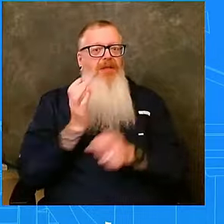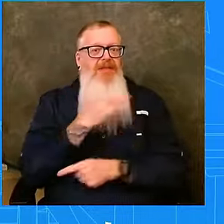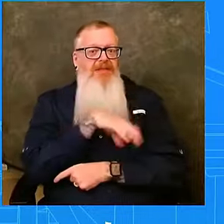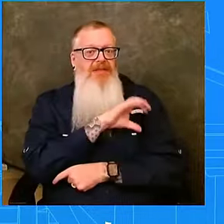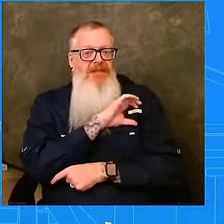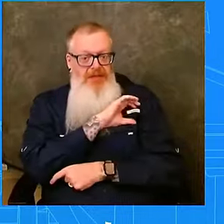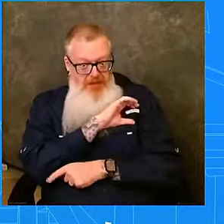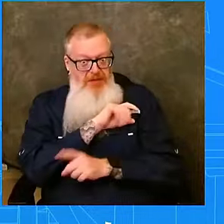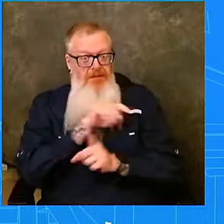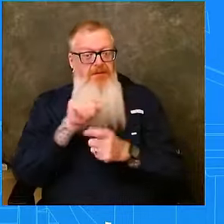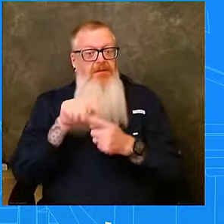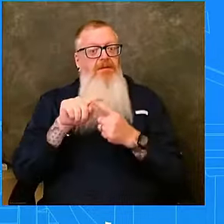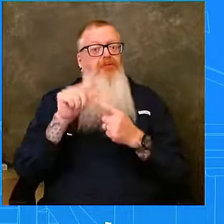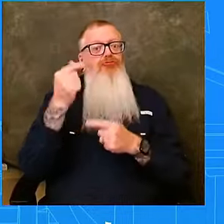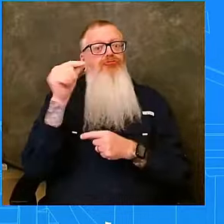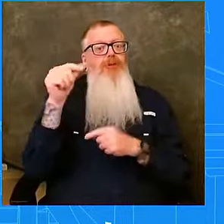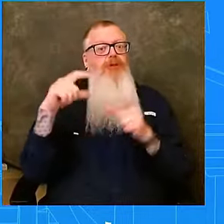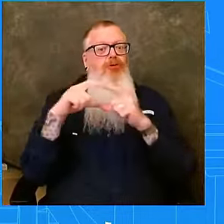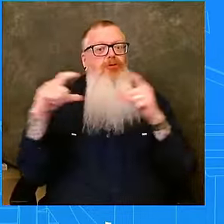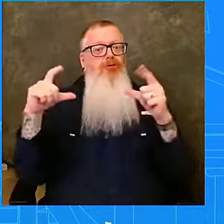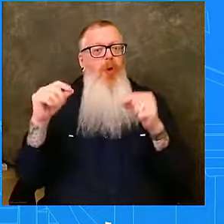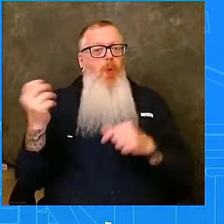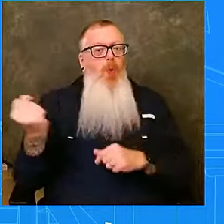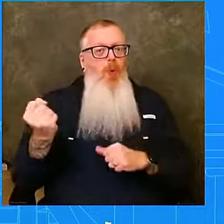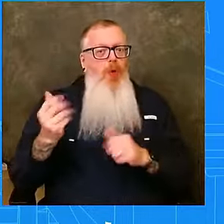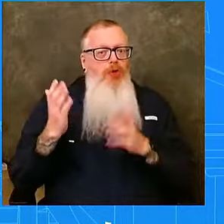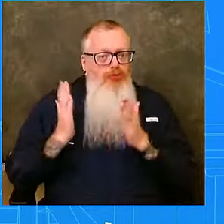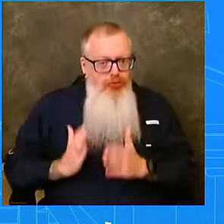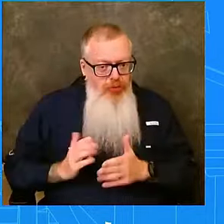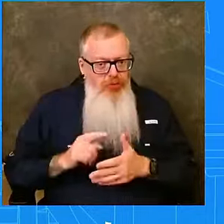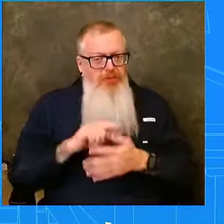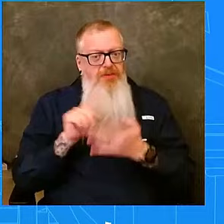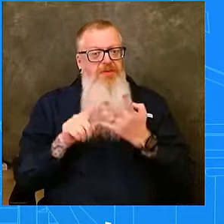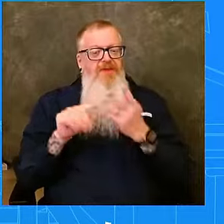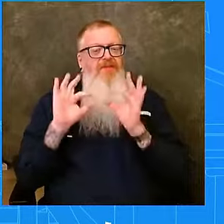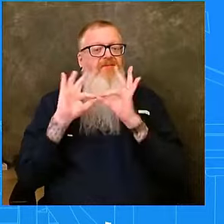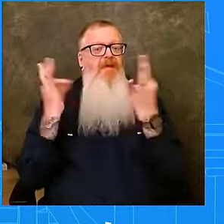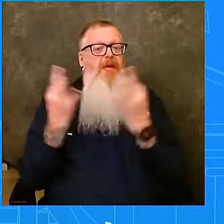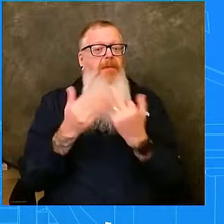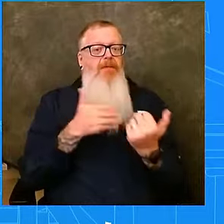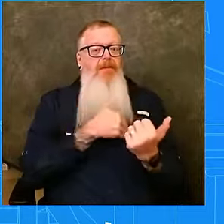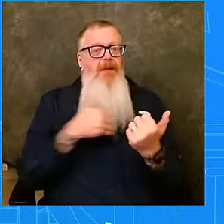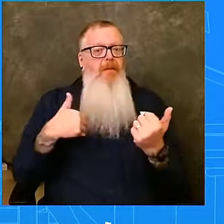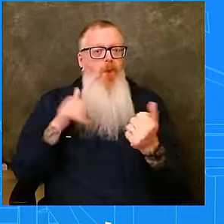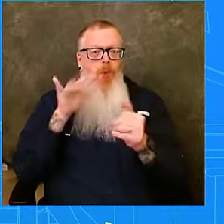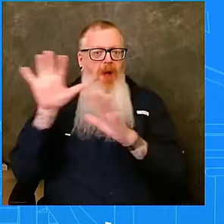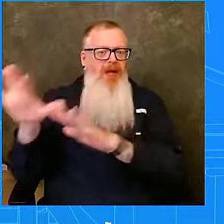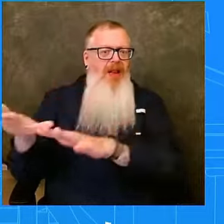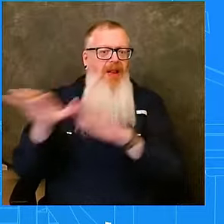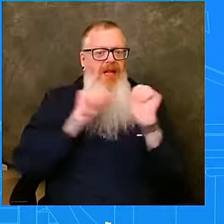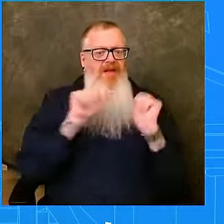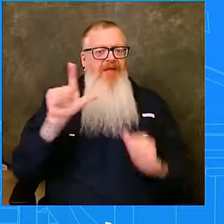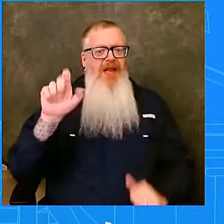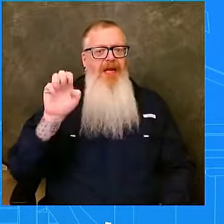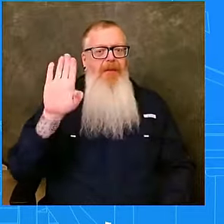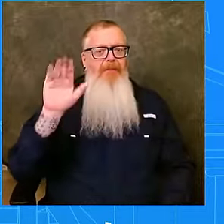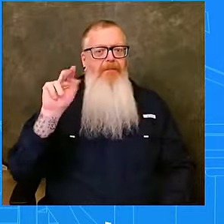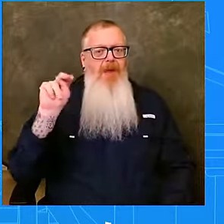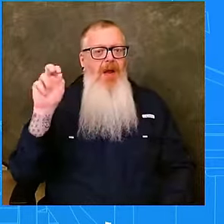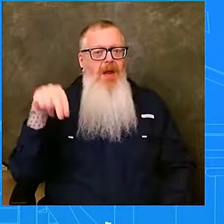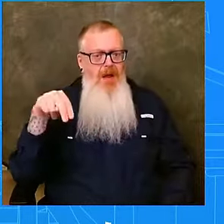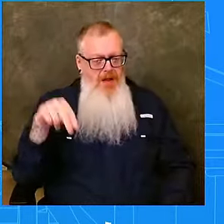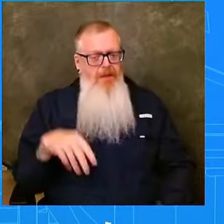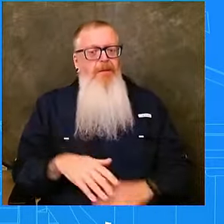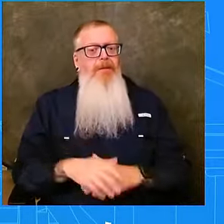Lebanon. We have reserved seats for Americans and their family members on daily commercial airlines that continue to fly out of